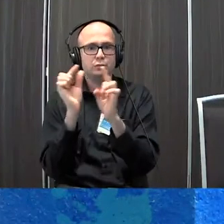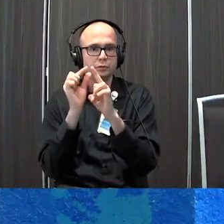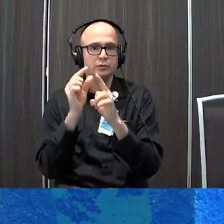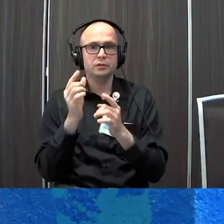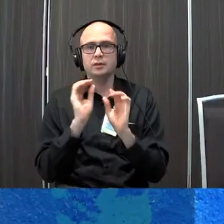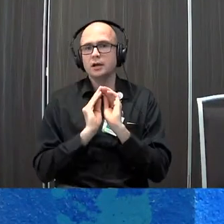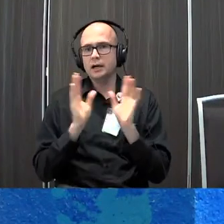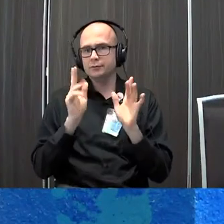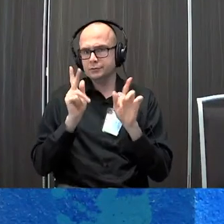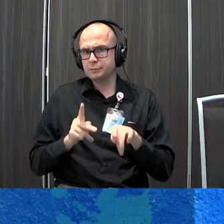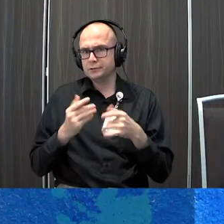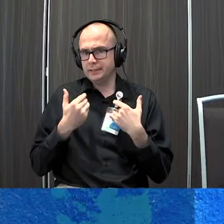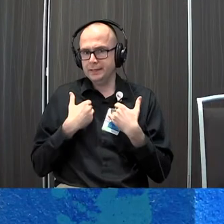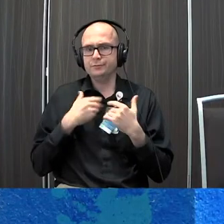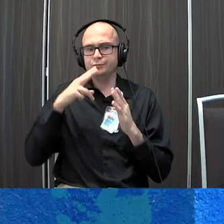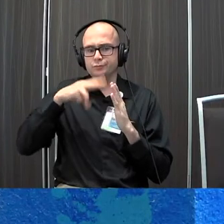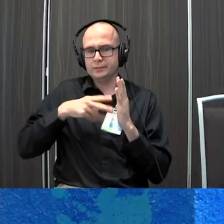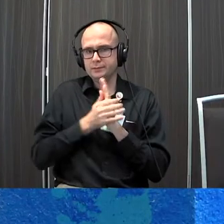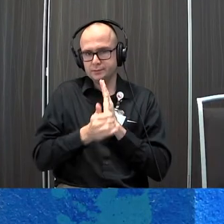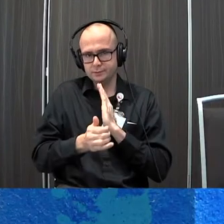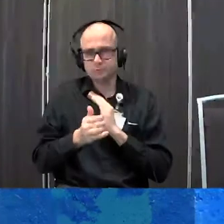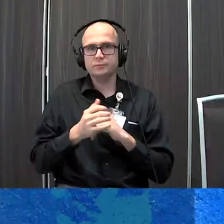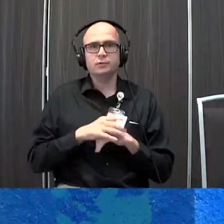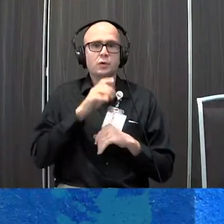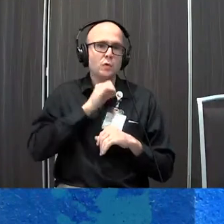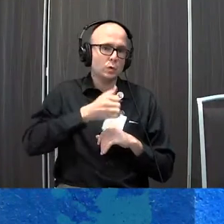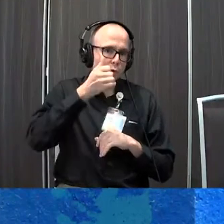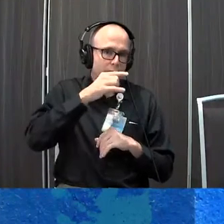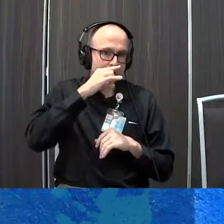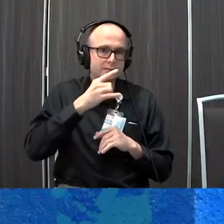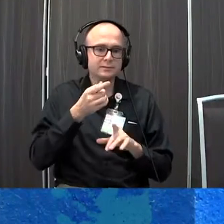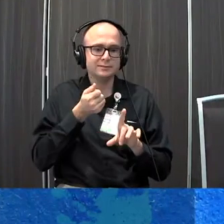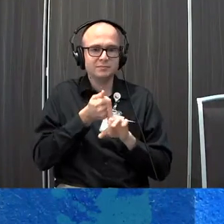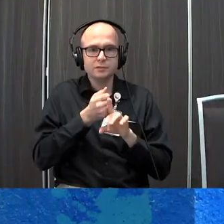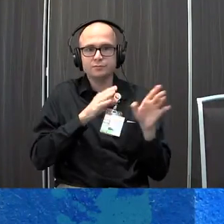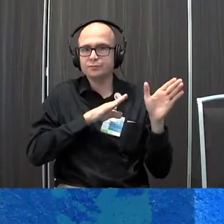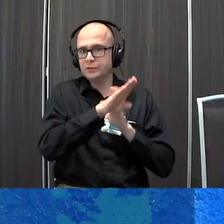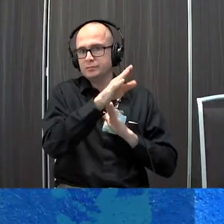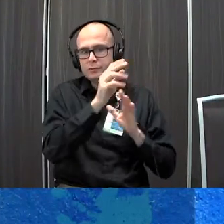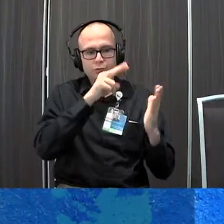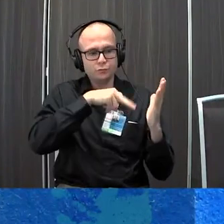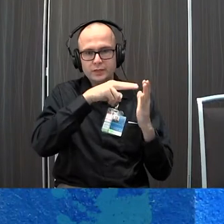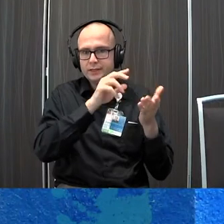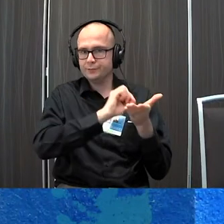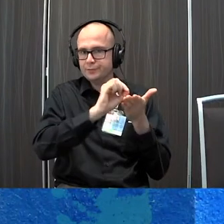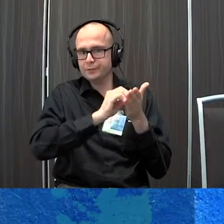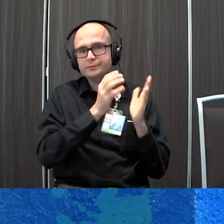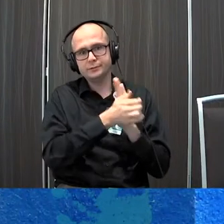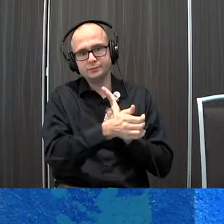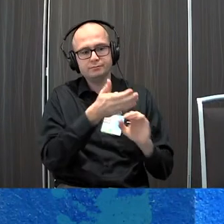someone with literacy skills older kids who have developed literary skills literacy skills